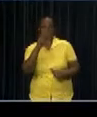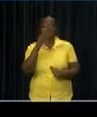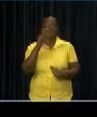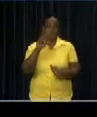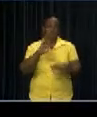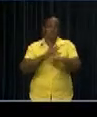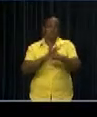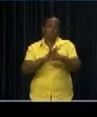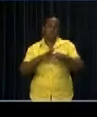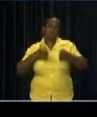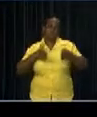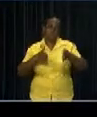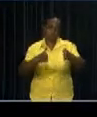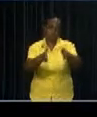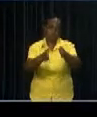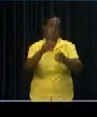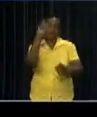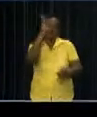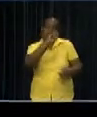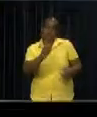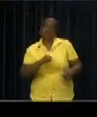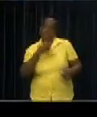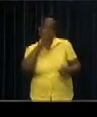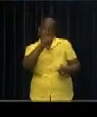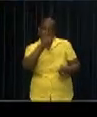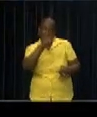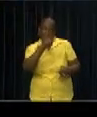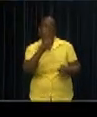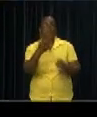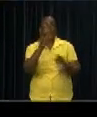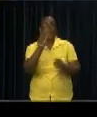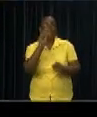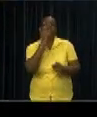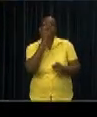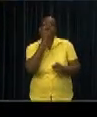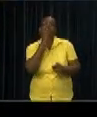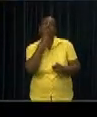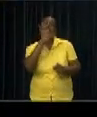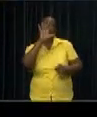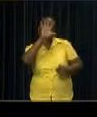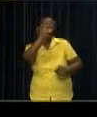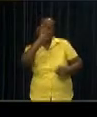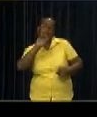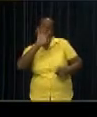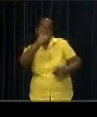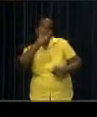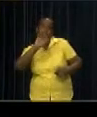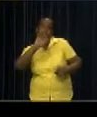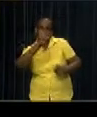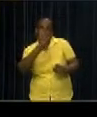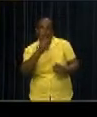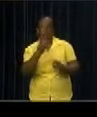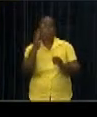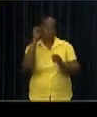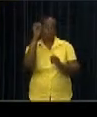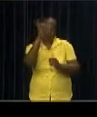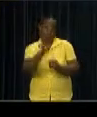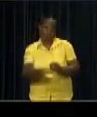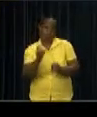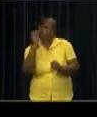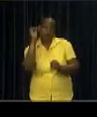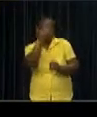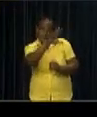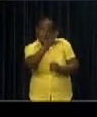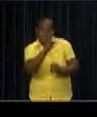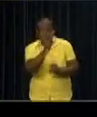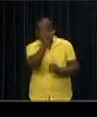equipment. Another problem is that there is no staff to carry out the project, says Wilfred Bronings, acting head of the technical